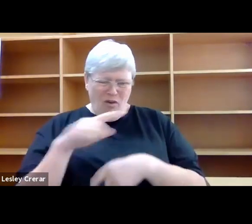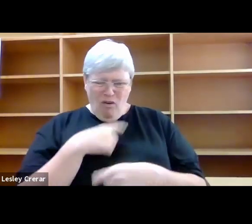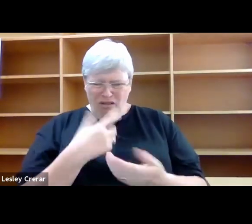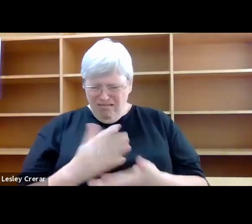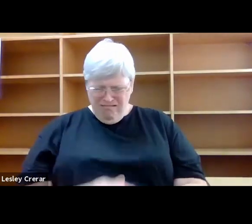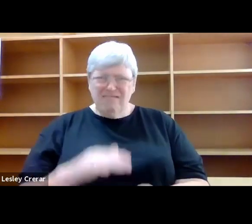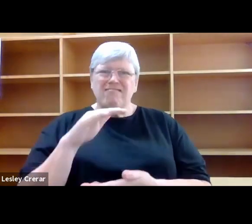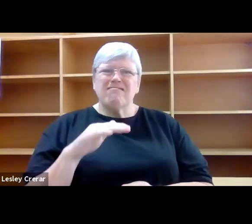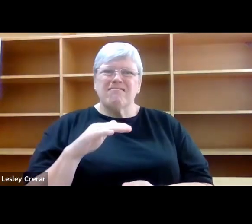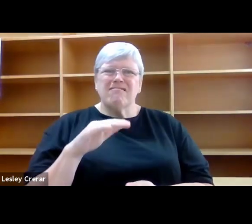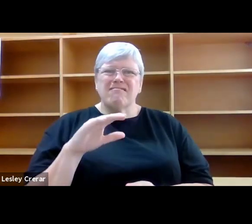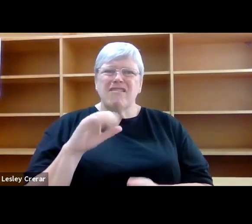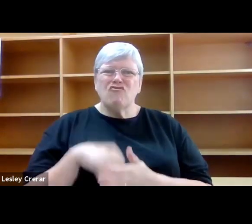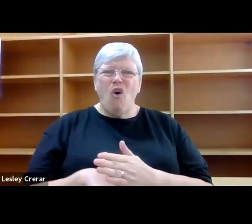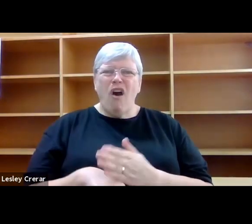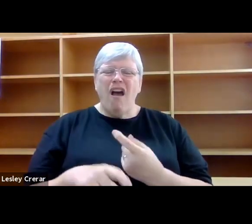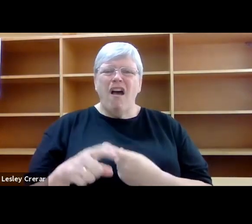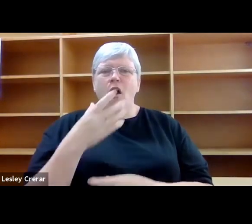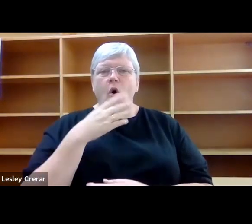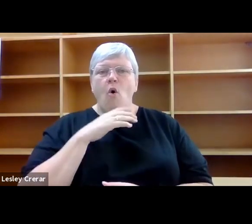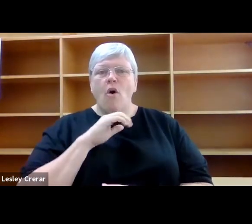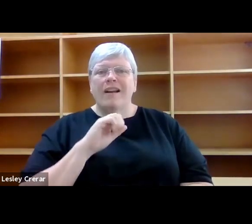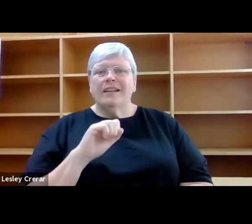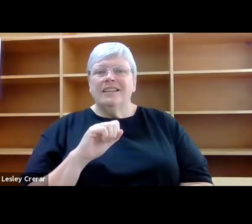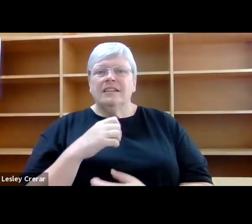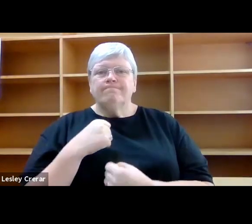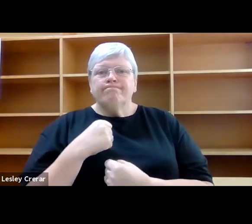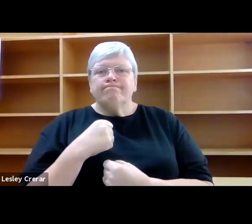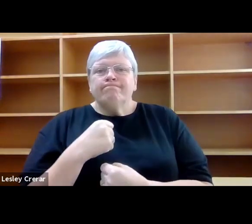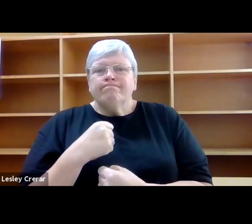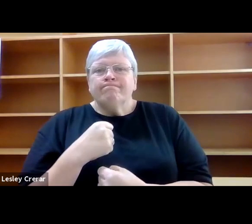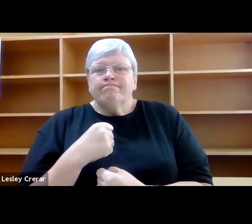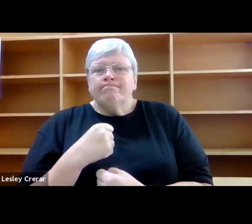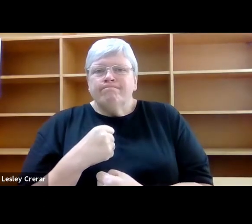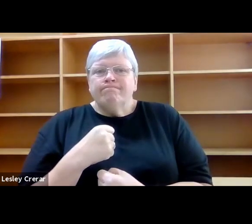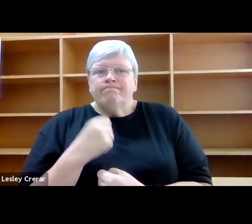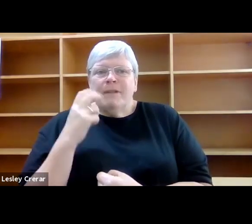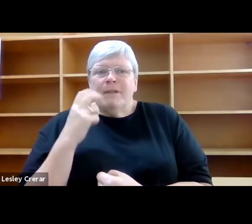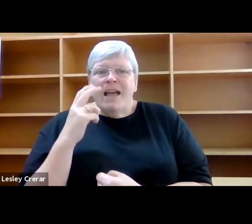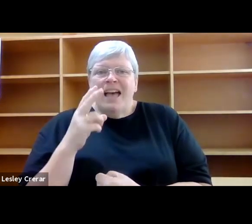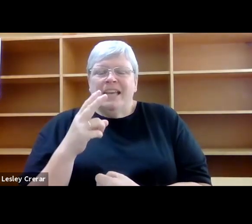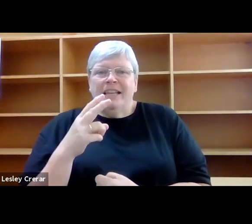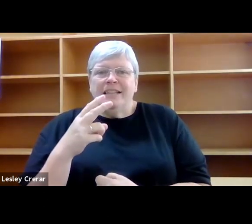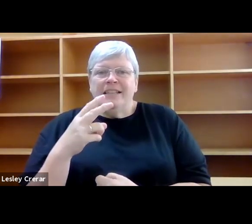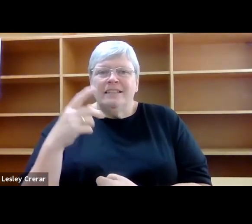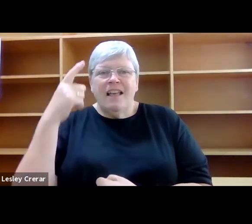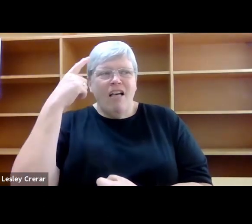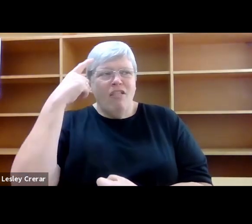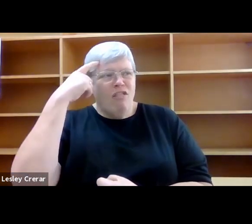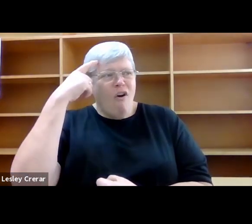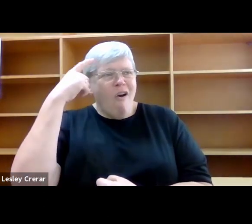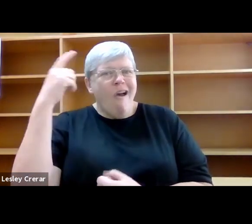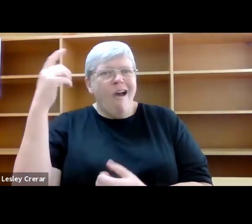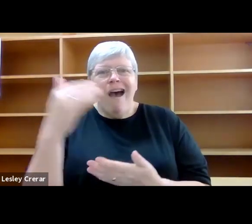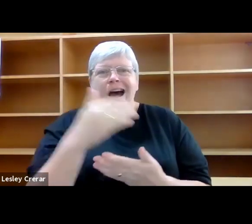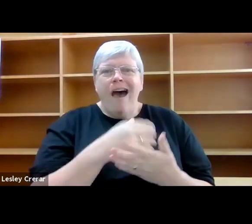of rock? When I got to Orkney, the urge came back. It was as if I thought I could gather up the light in